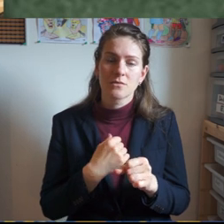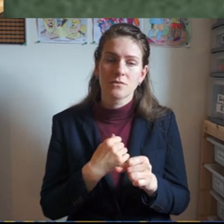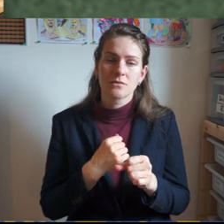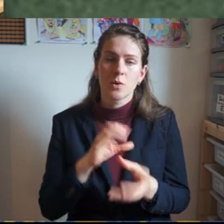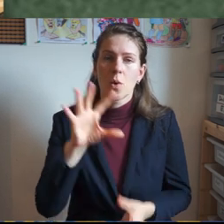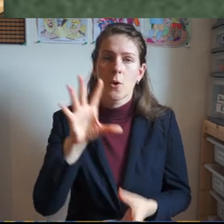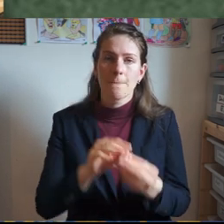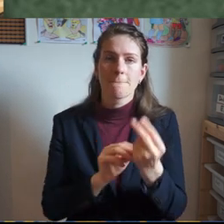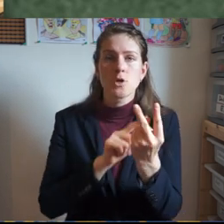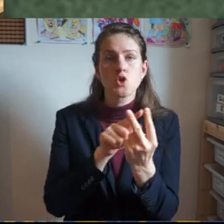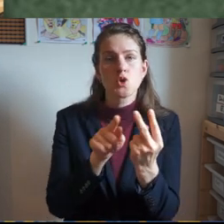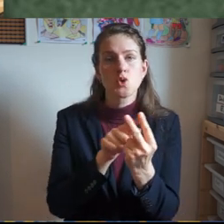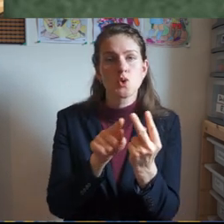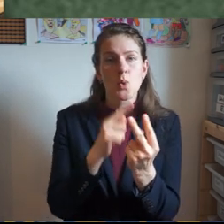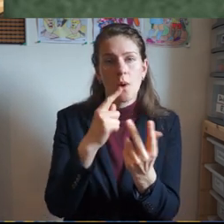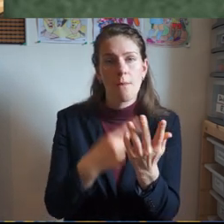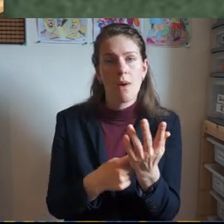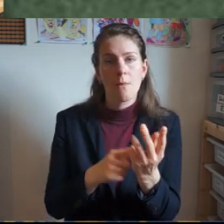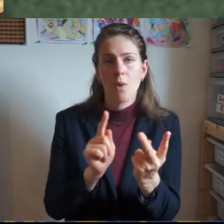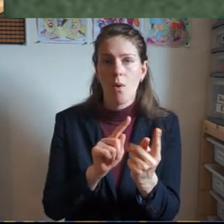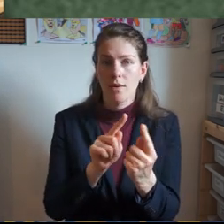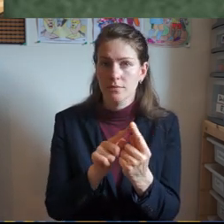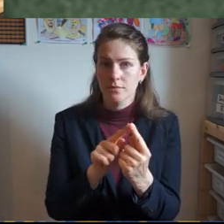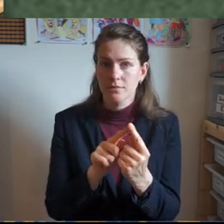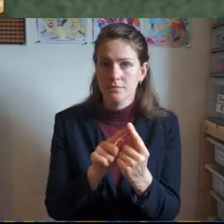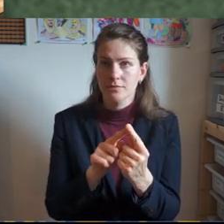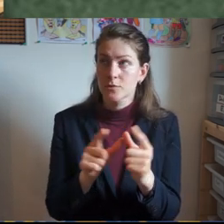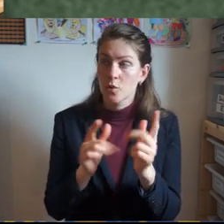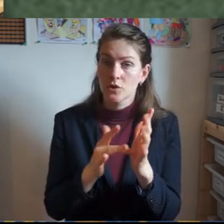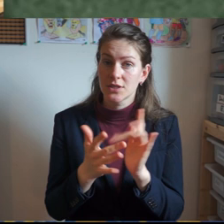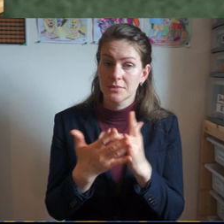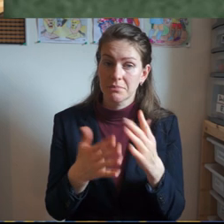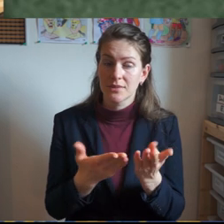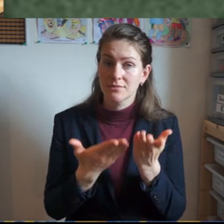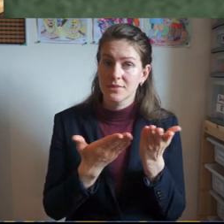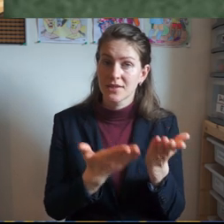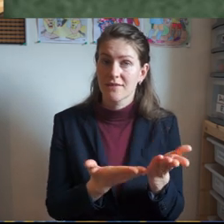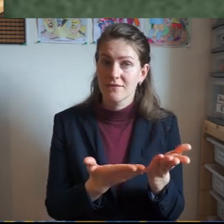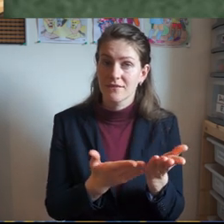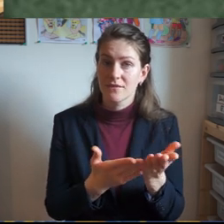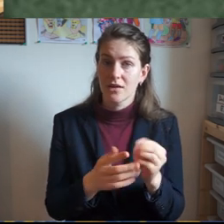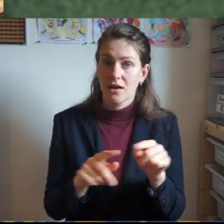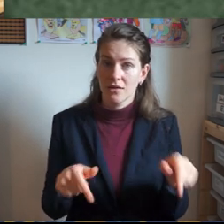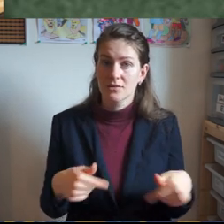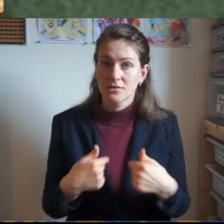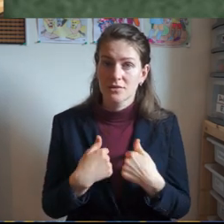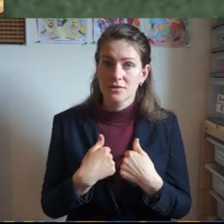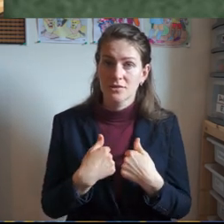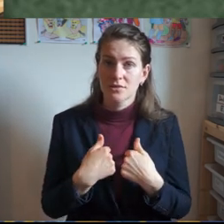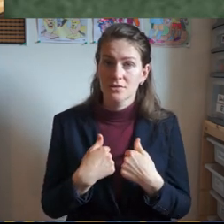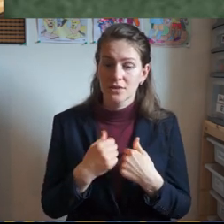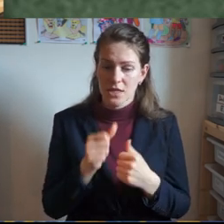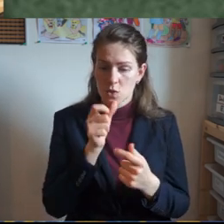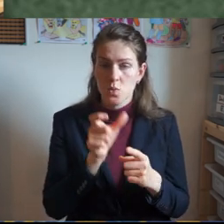which the Lord Jesus he has given us in his word and if we